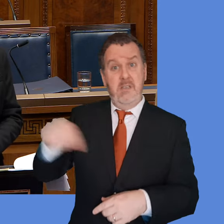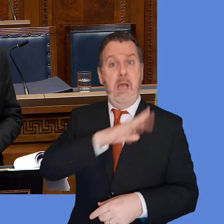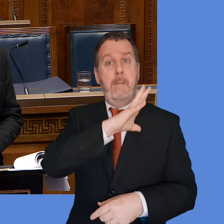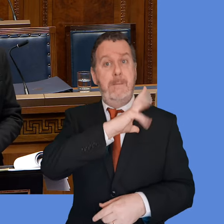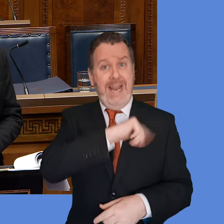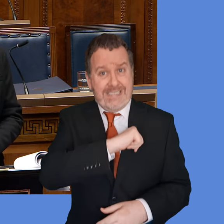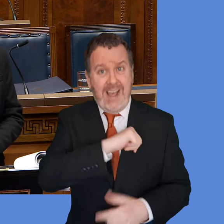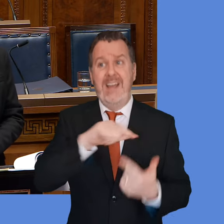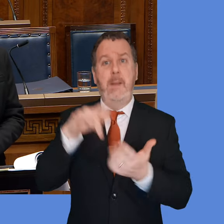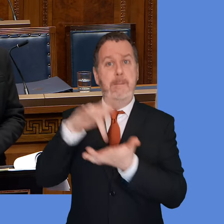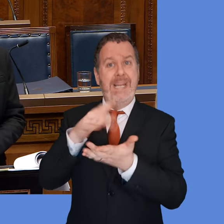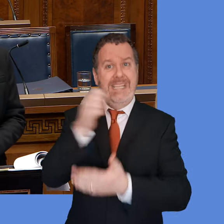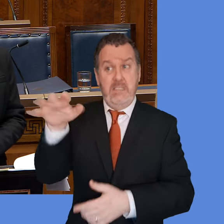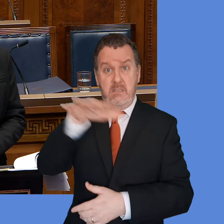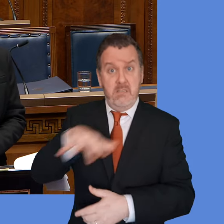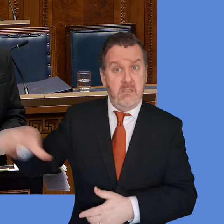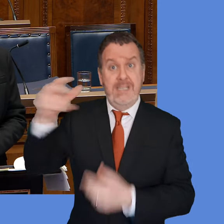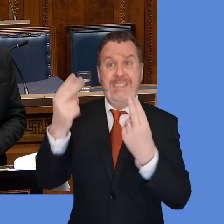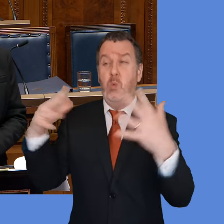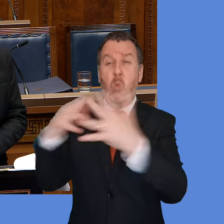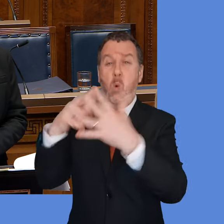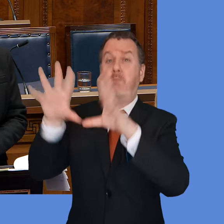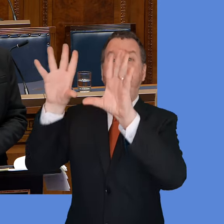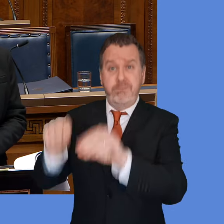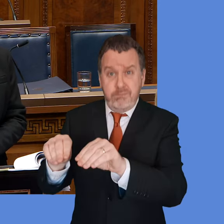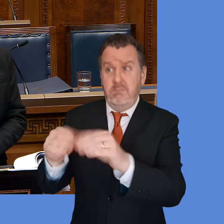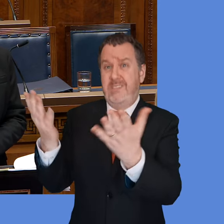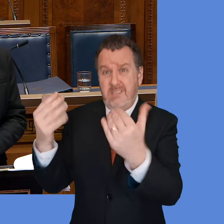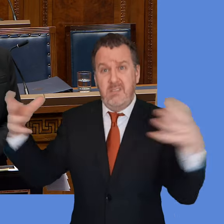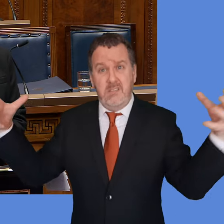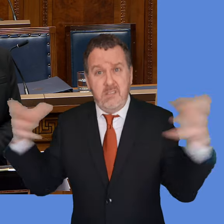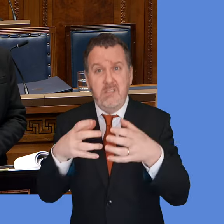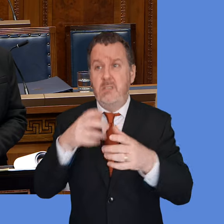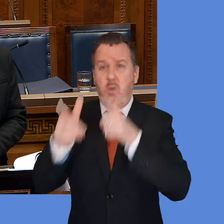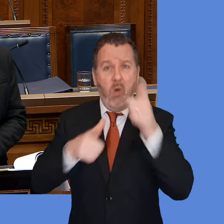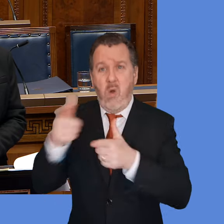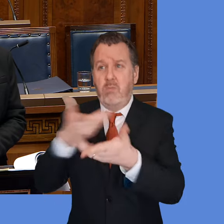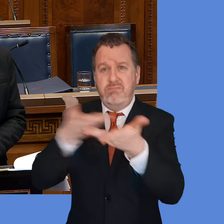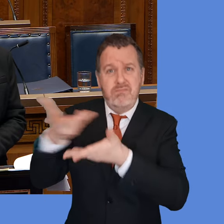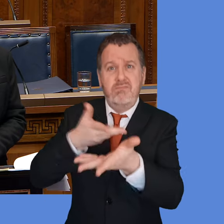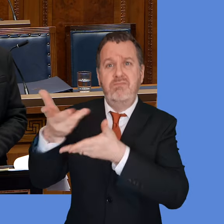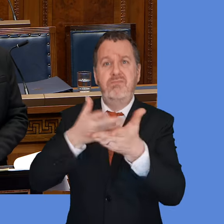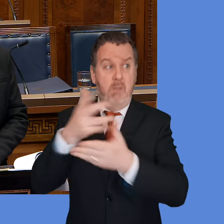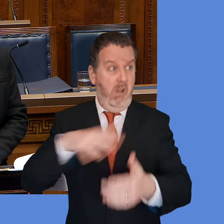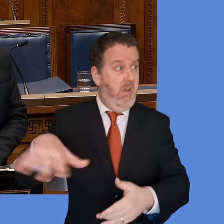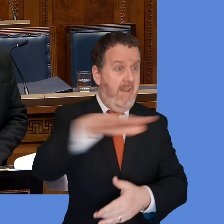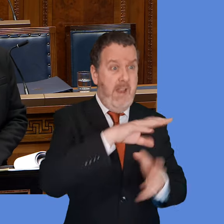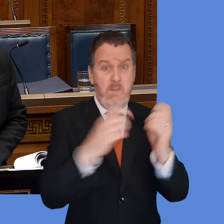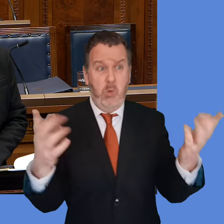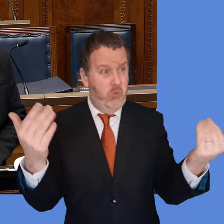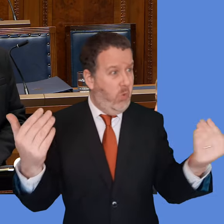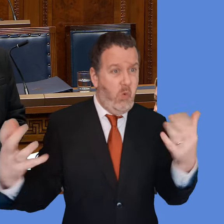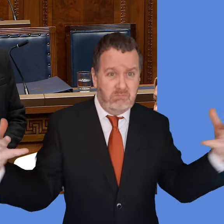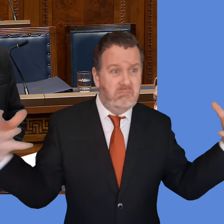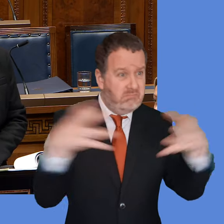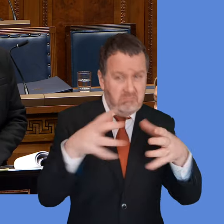the Middle East requires ceasefire. It requires dialogue. It requires all of us to lift our voice, to call an end to it. For all